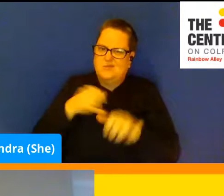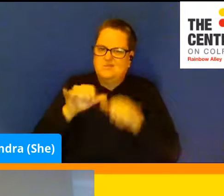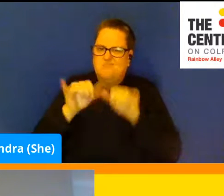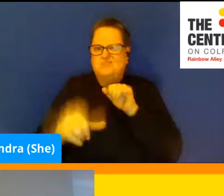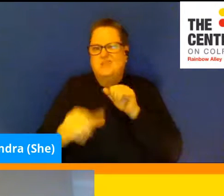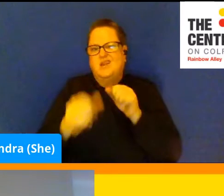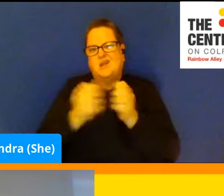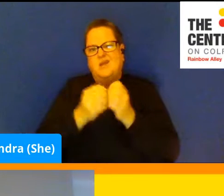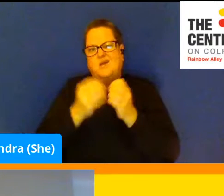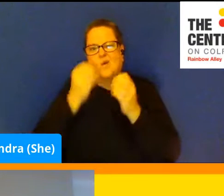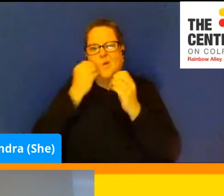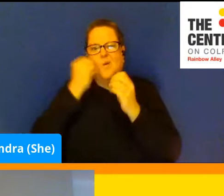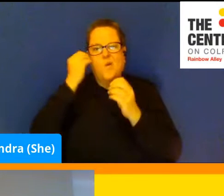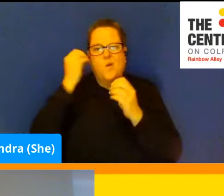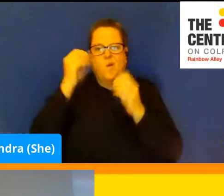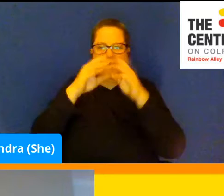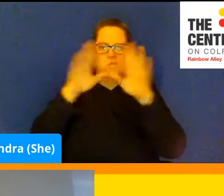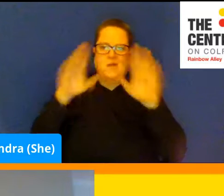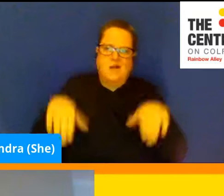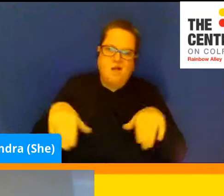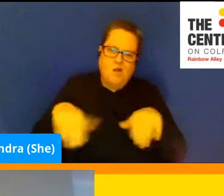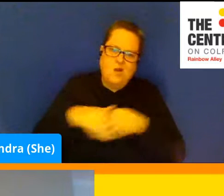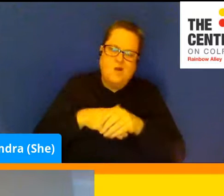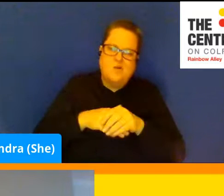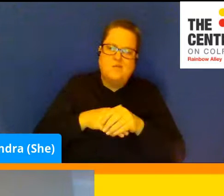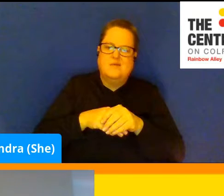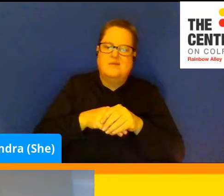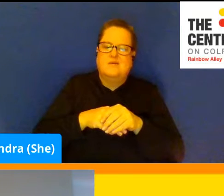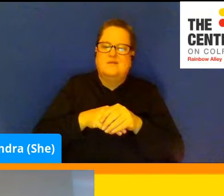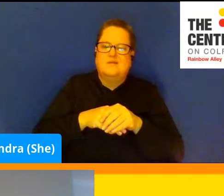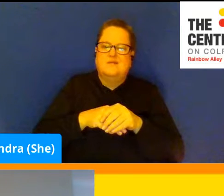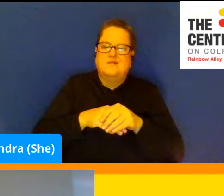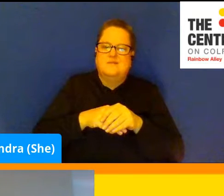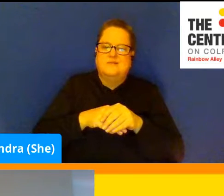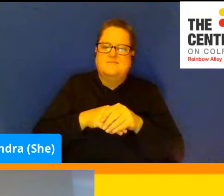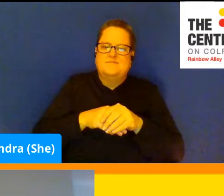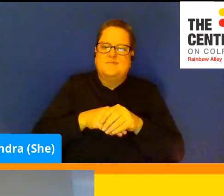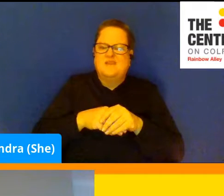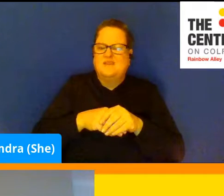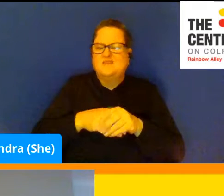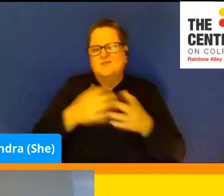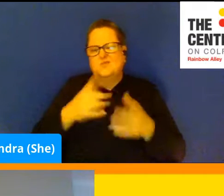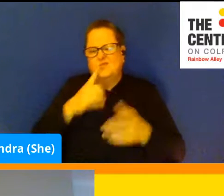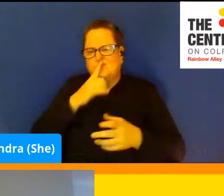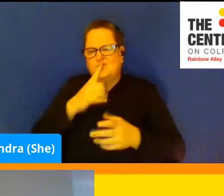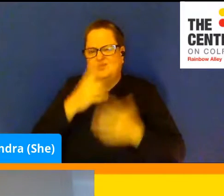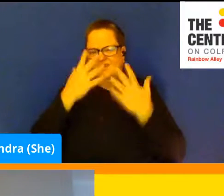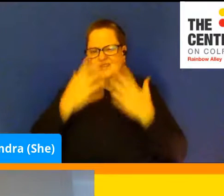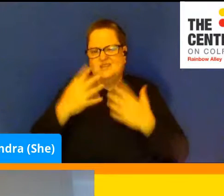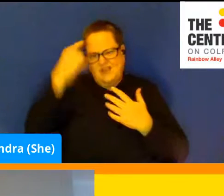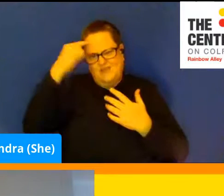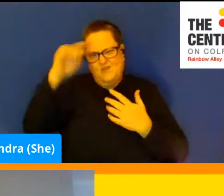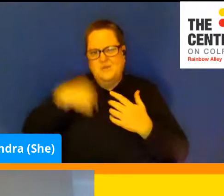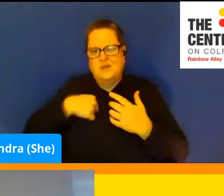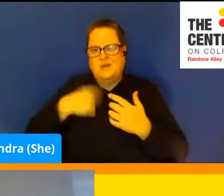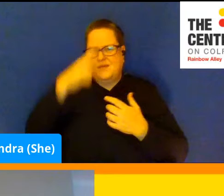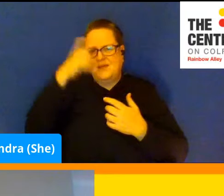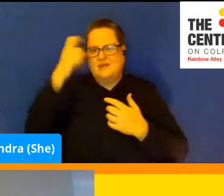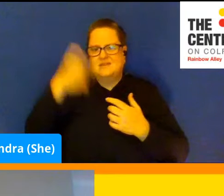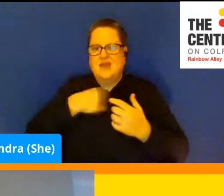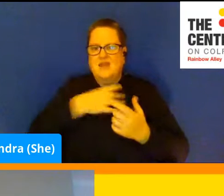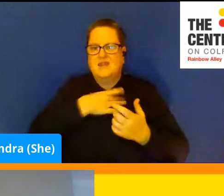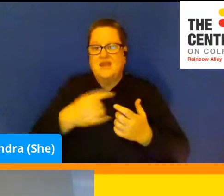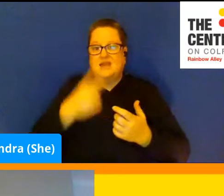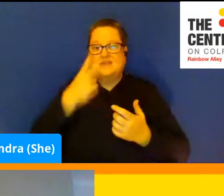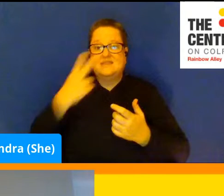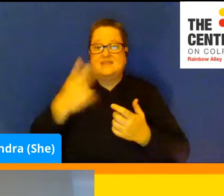allowed to go out as much. And it's been kind of a bummer for me. You know, I always really like trying to see my friends when I can. But I've been trying to